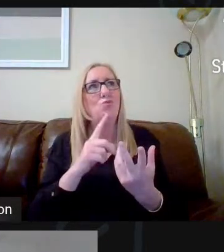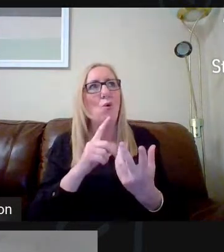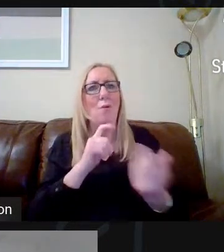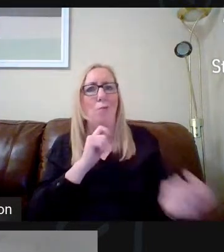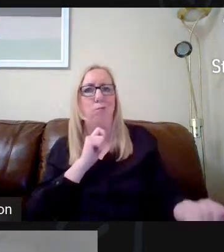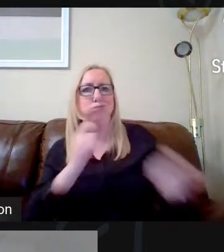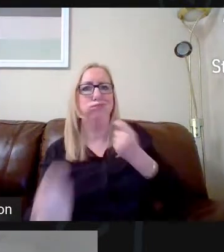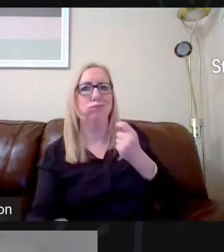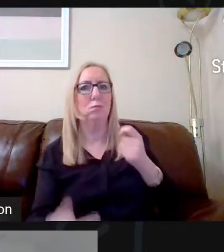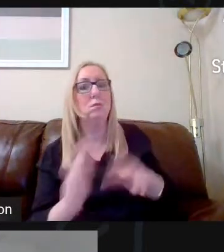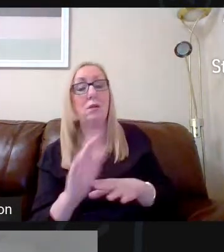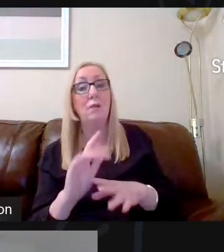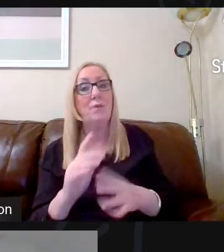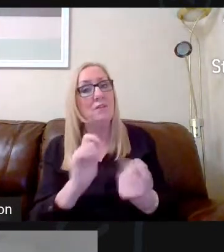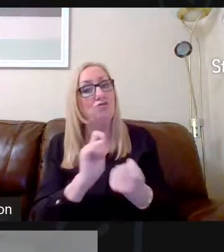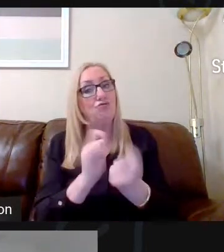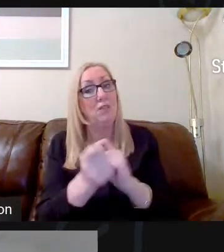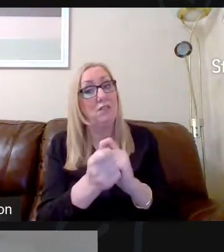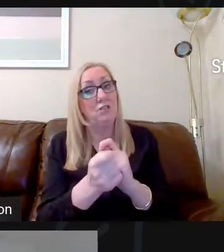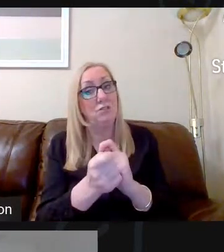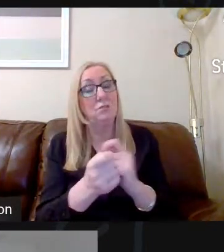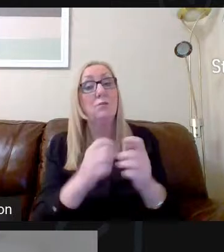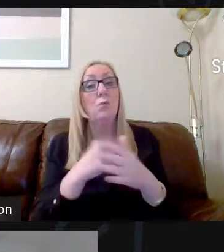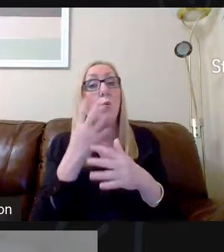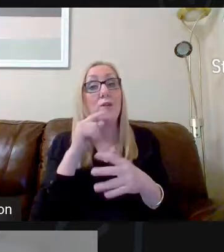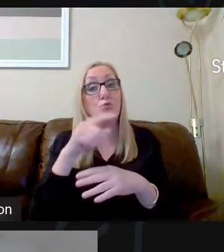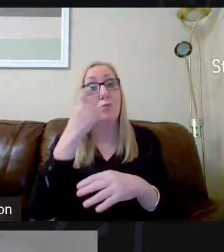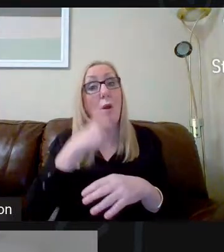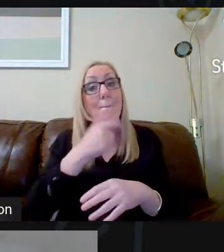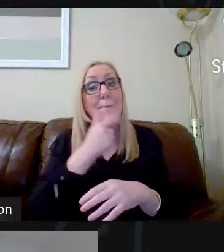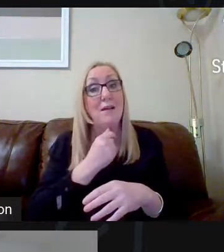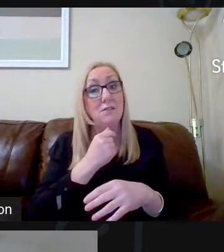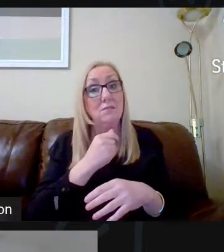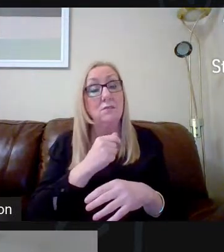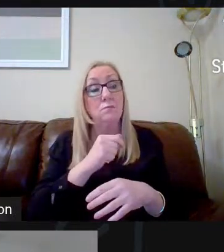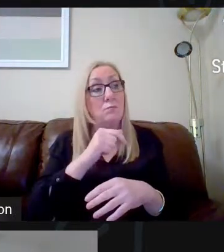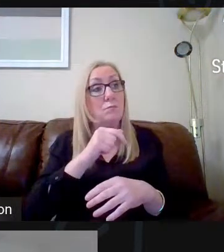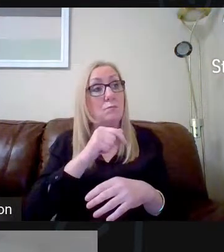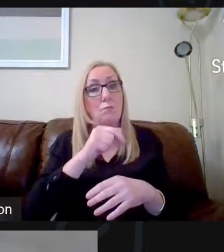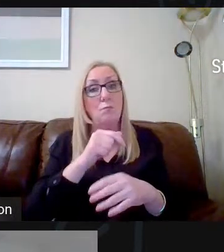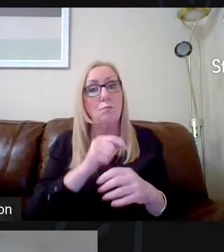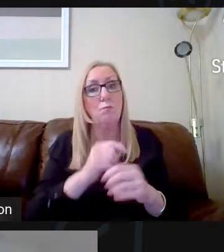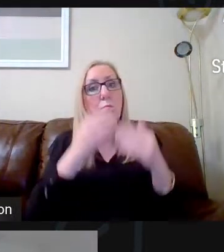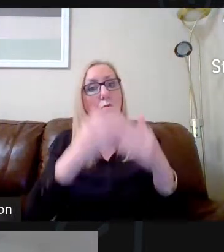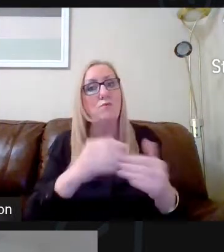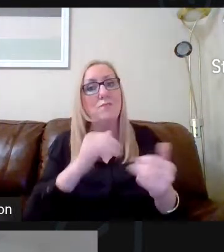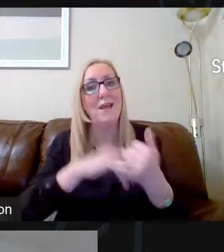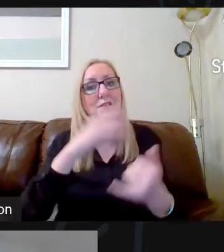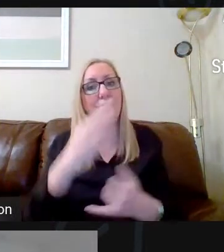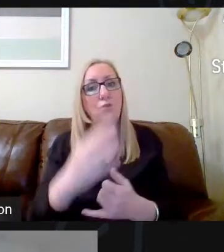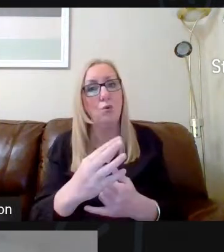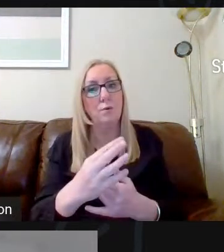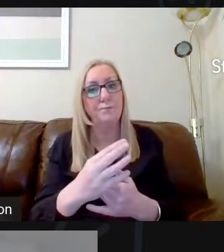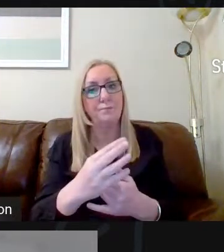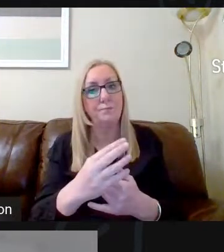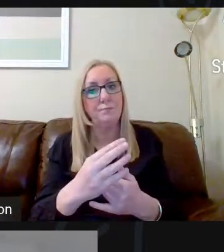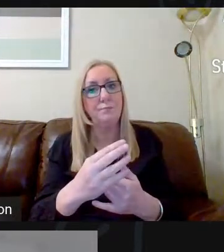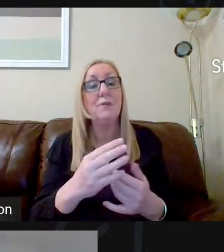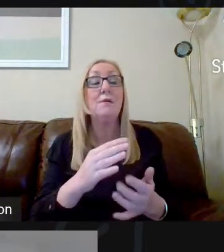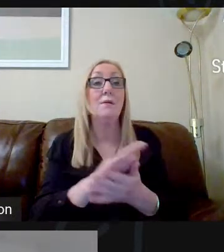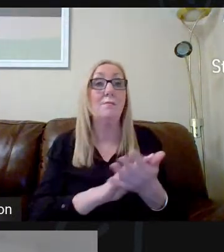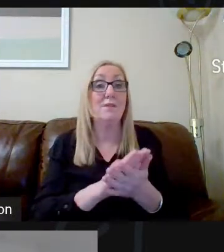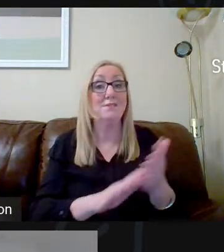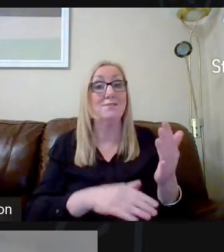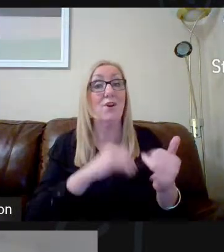when your youngster moves into fourth year, when they get to the end of fourth year, they go from seven subjects to five for